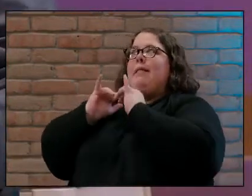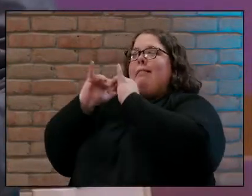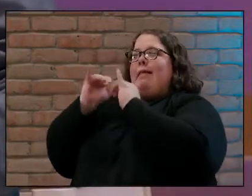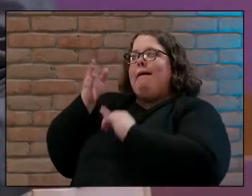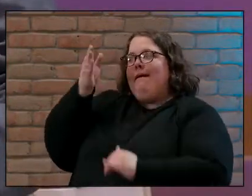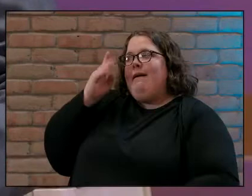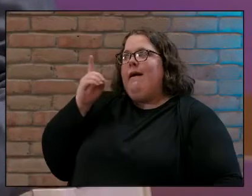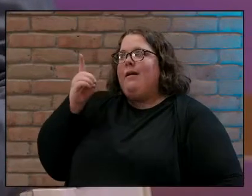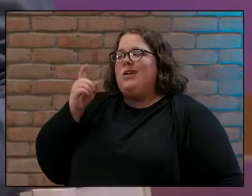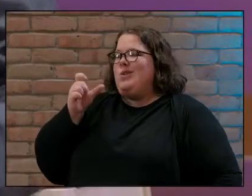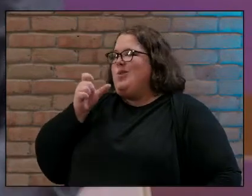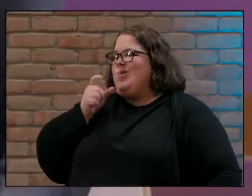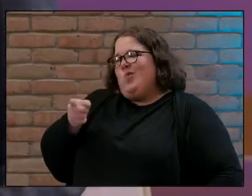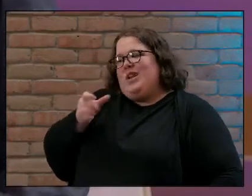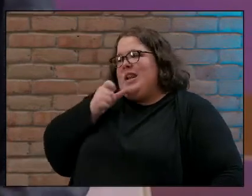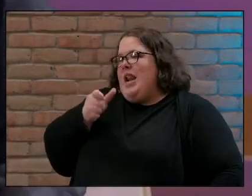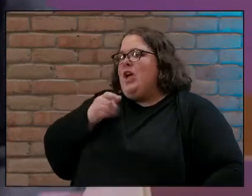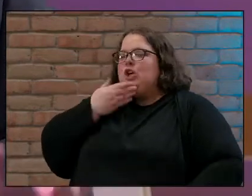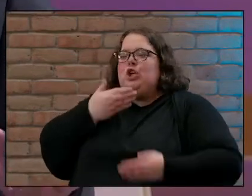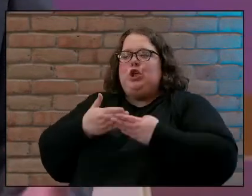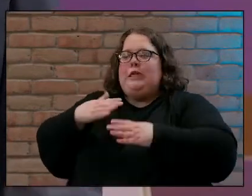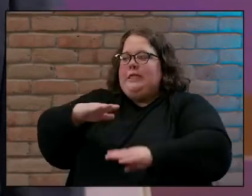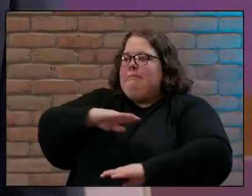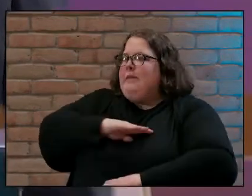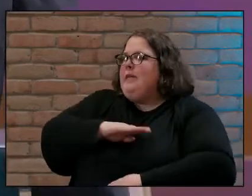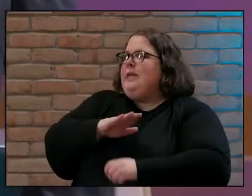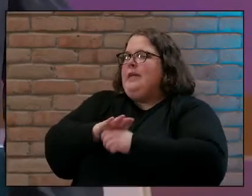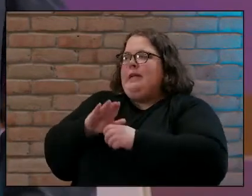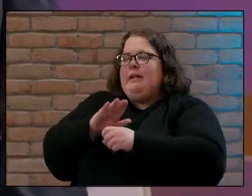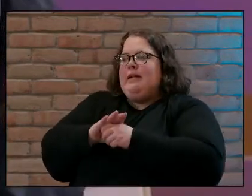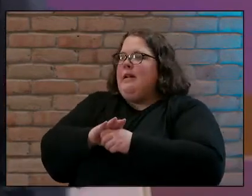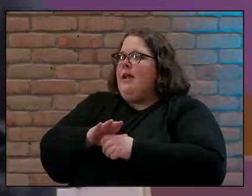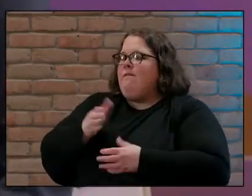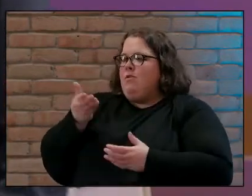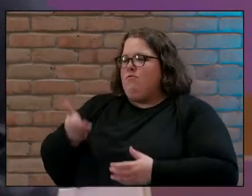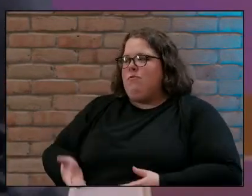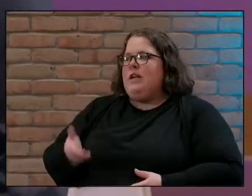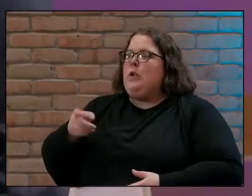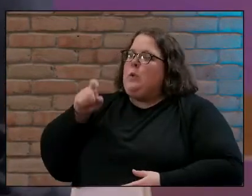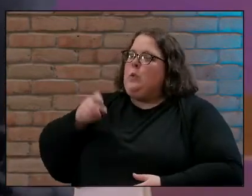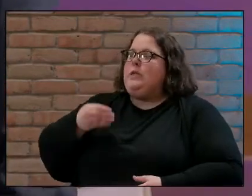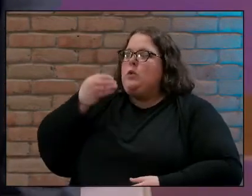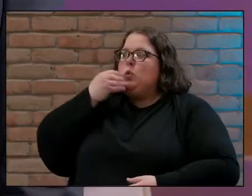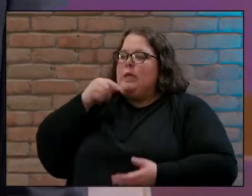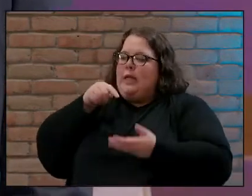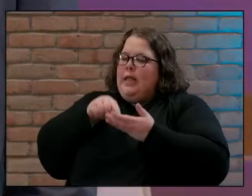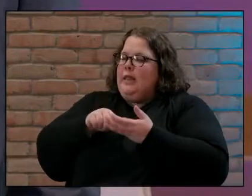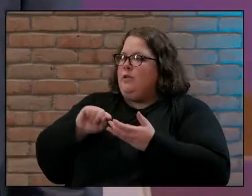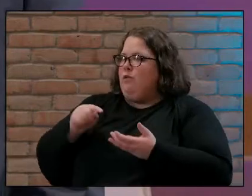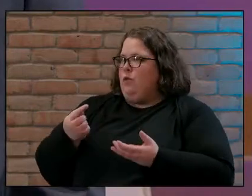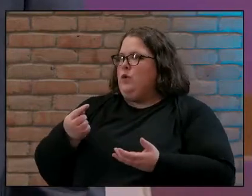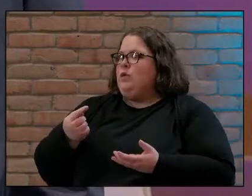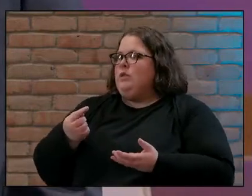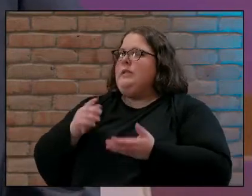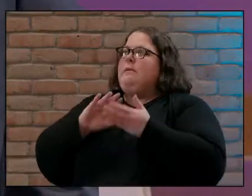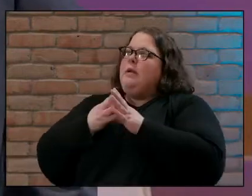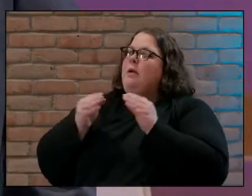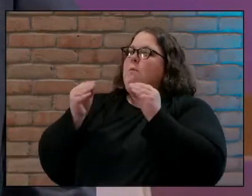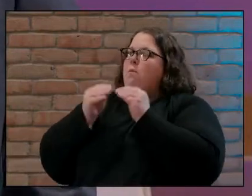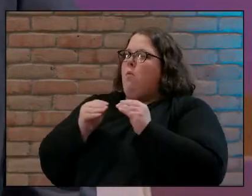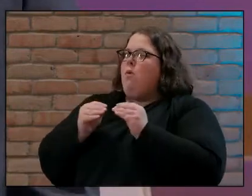good enough as you are you're not enough as you are you need to eat this to be more